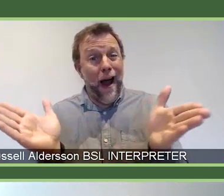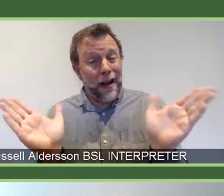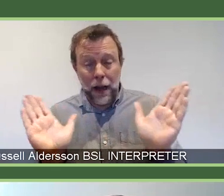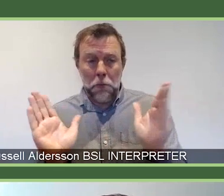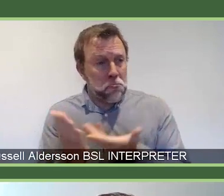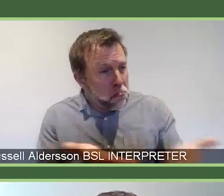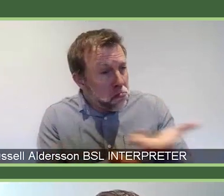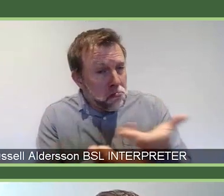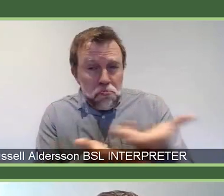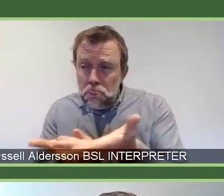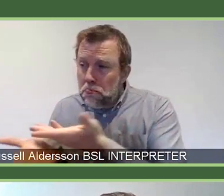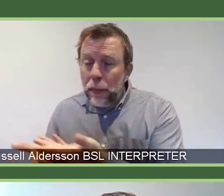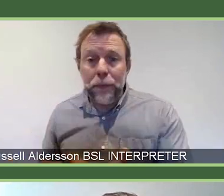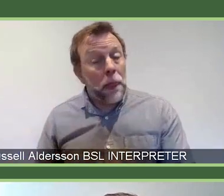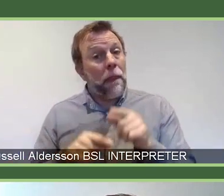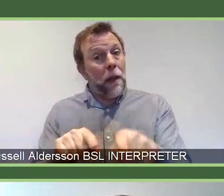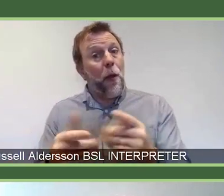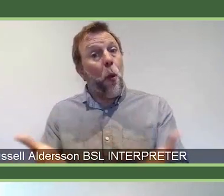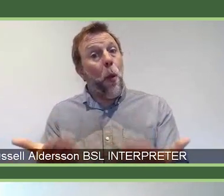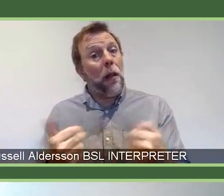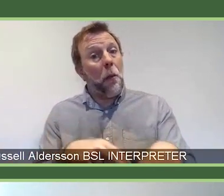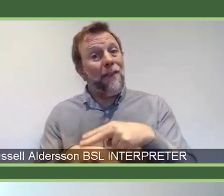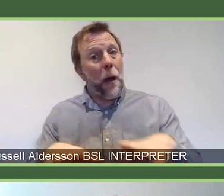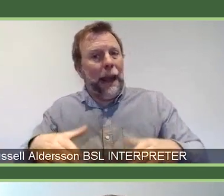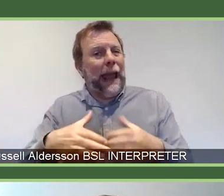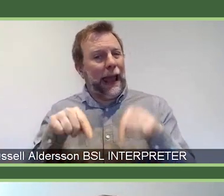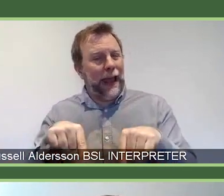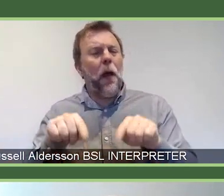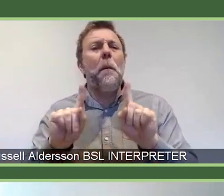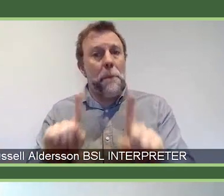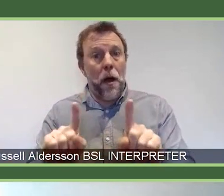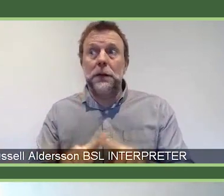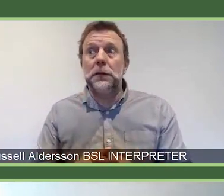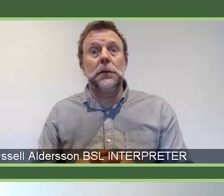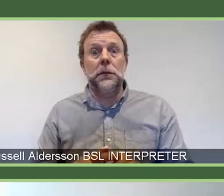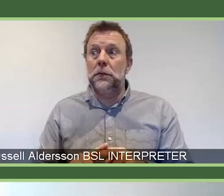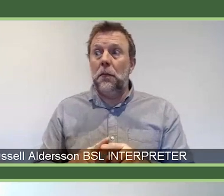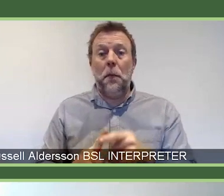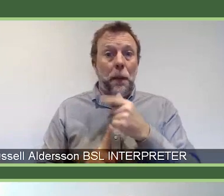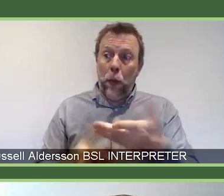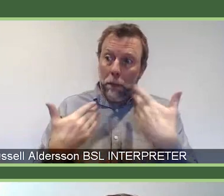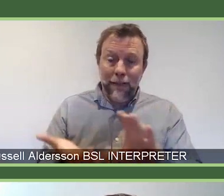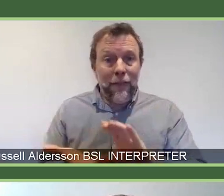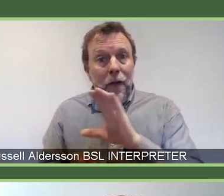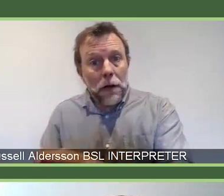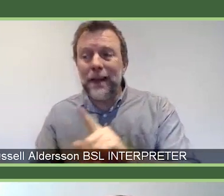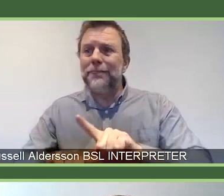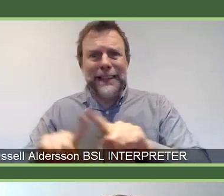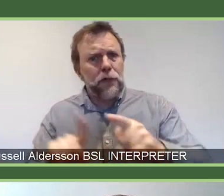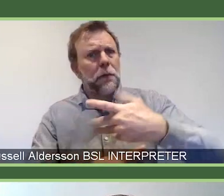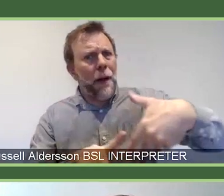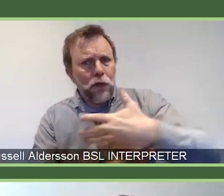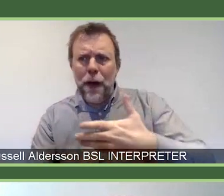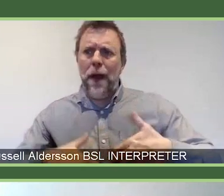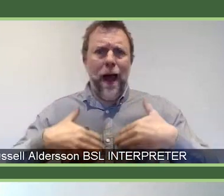both within the Wellcome family, but also a lot of people that we haven't funded and people from all sorts of different health